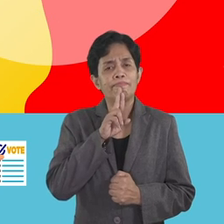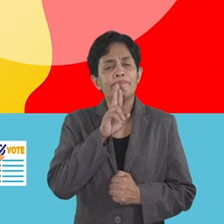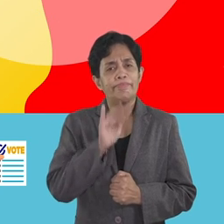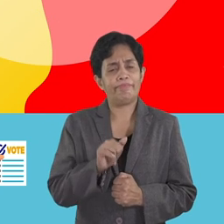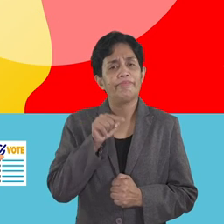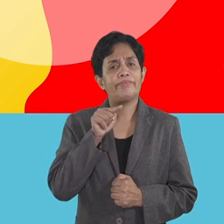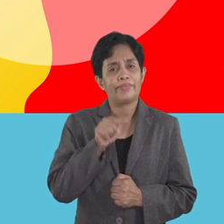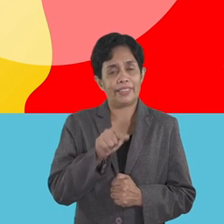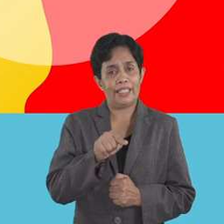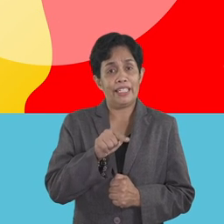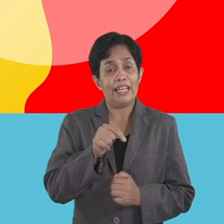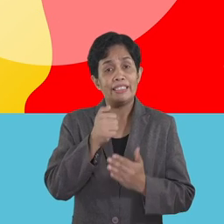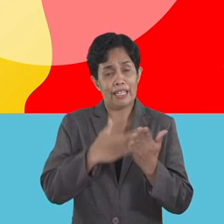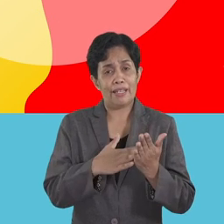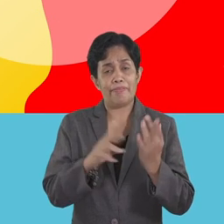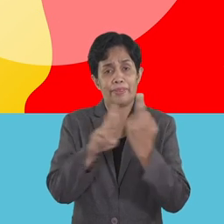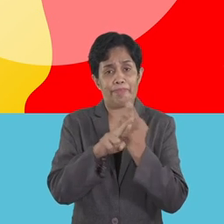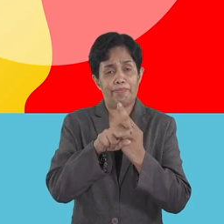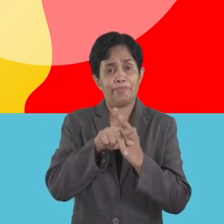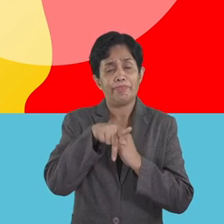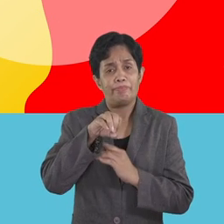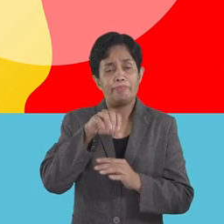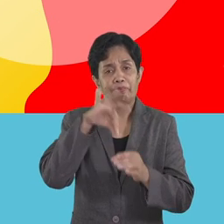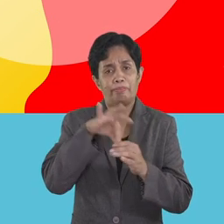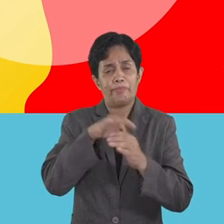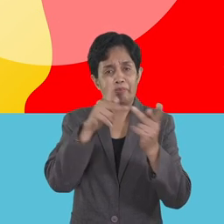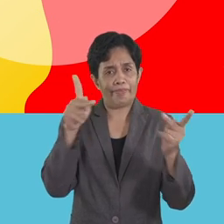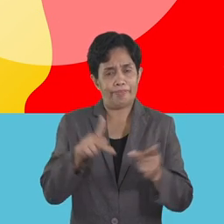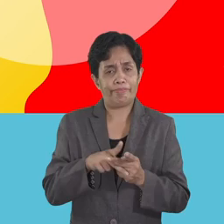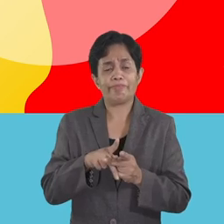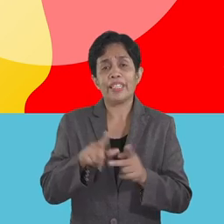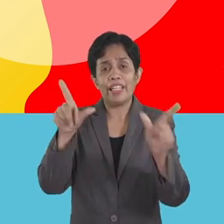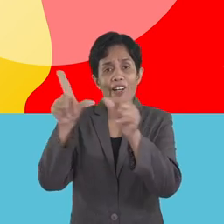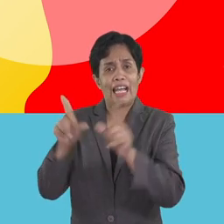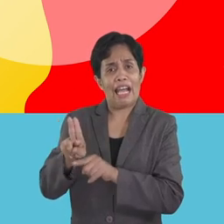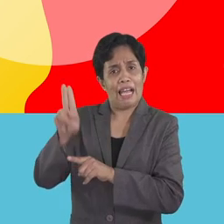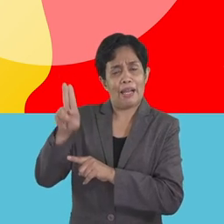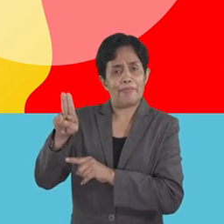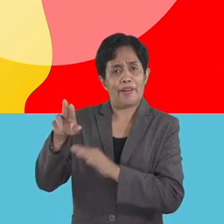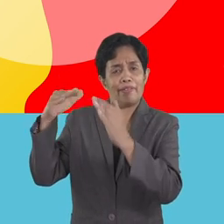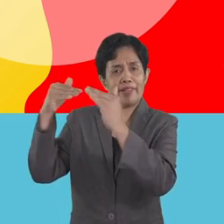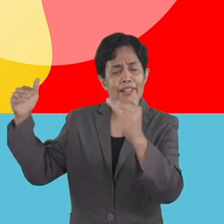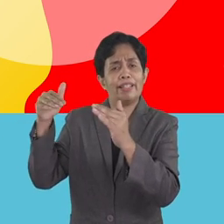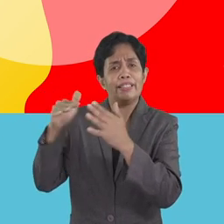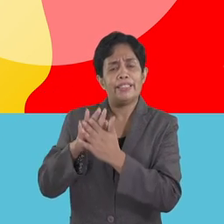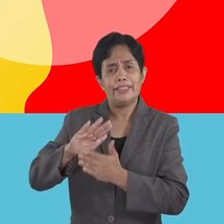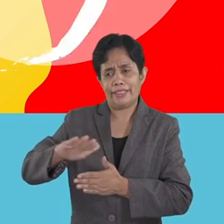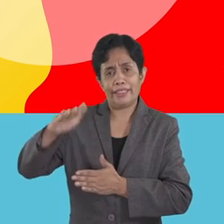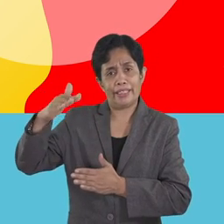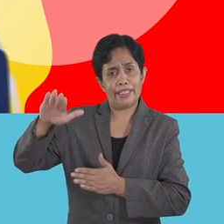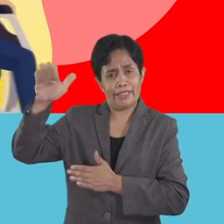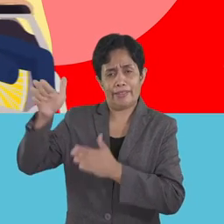The reality, though, is that some regular polling places are located in upper floors, and the staircases and